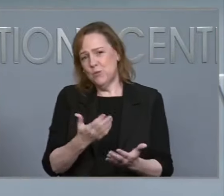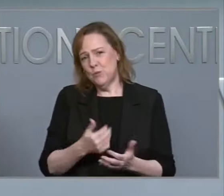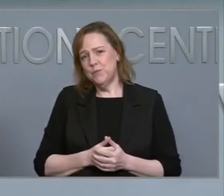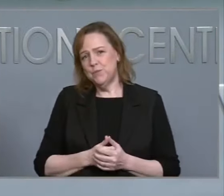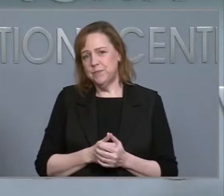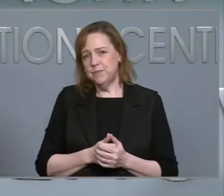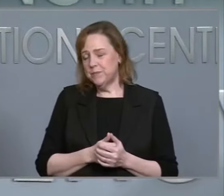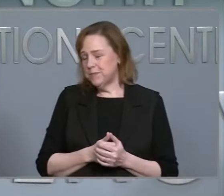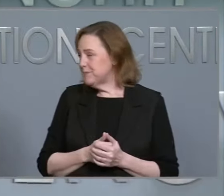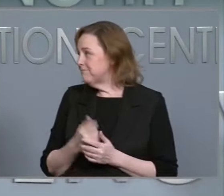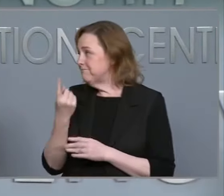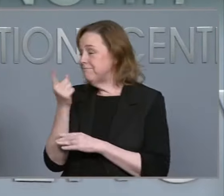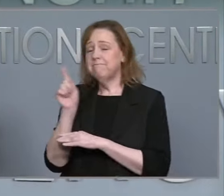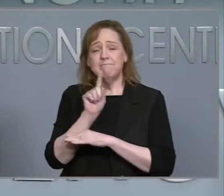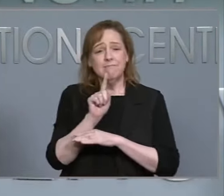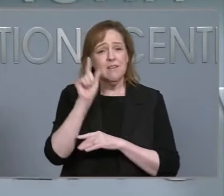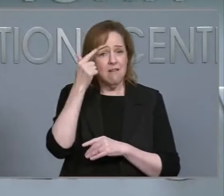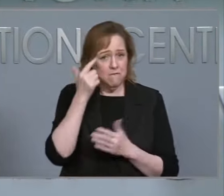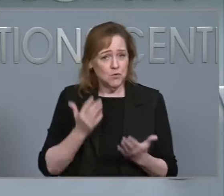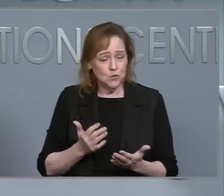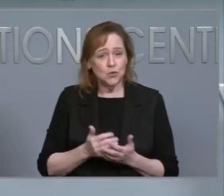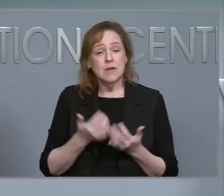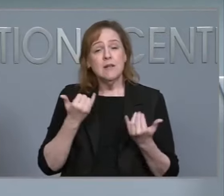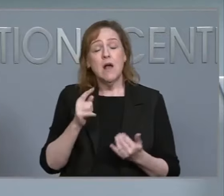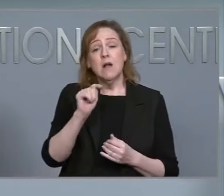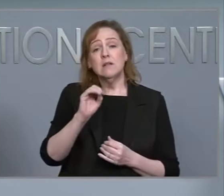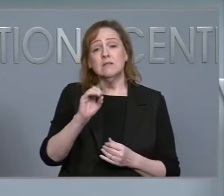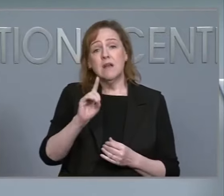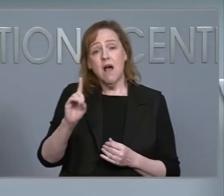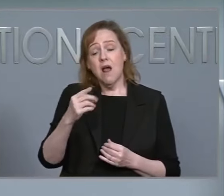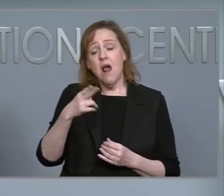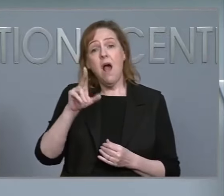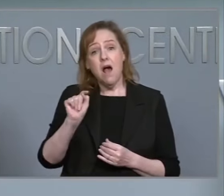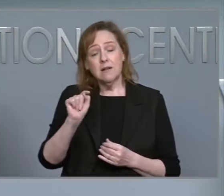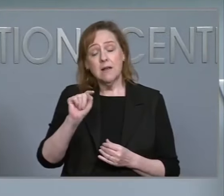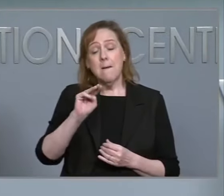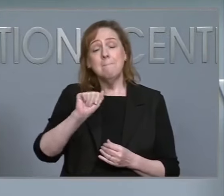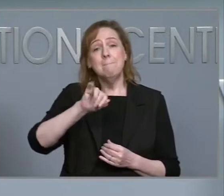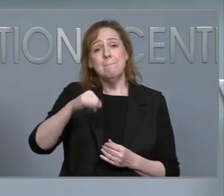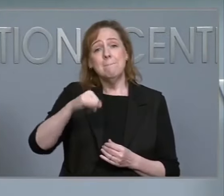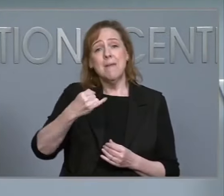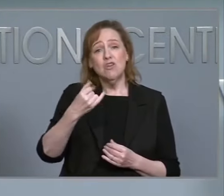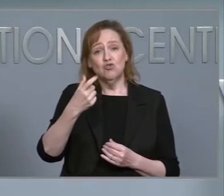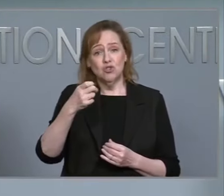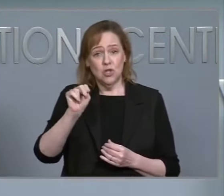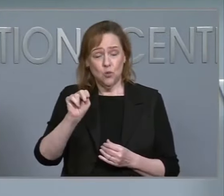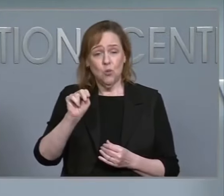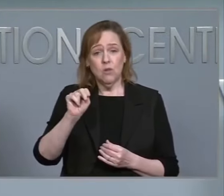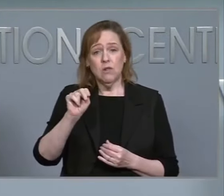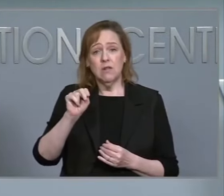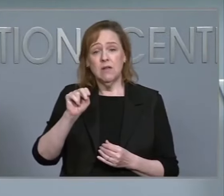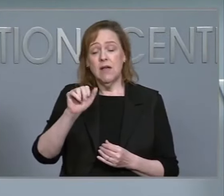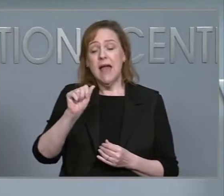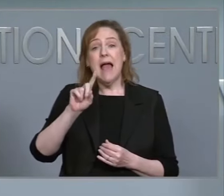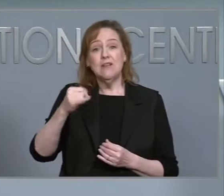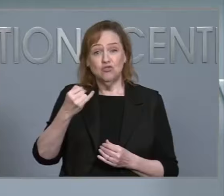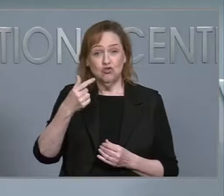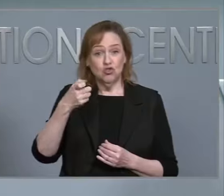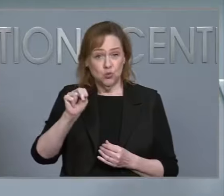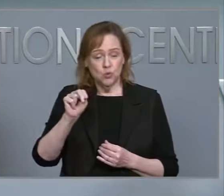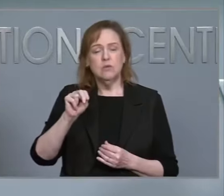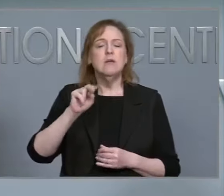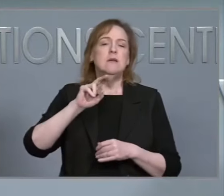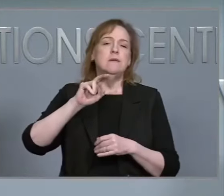So we'll now hear from Todd Hunt, Major General of the North Carolina National